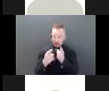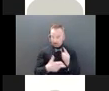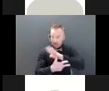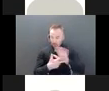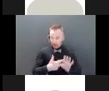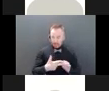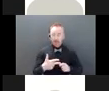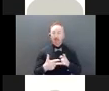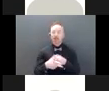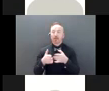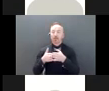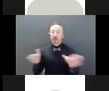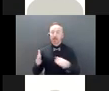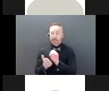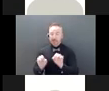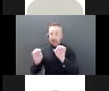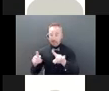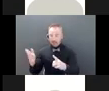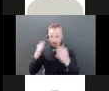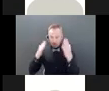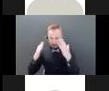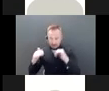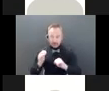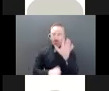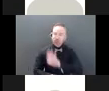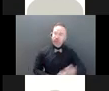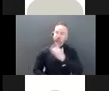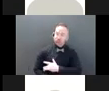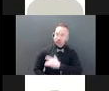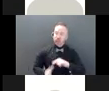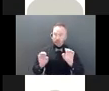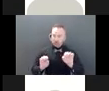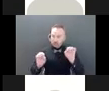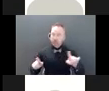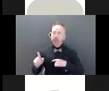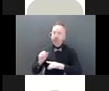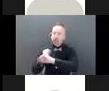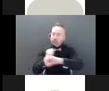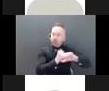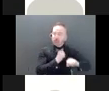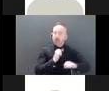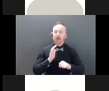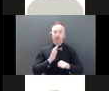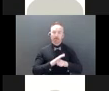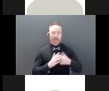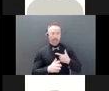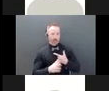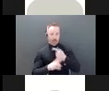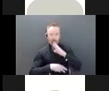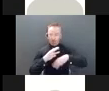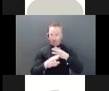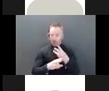education and awareness. So we do a lot of province-wide public education campaigns, including World LDB's Awareness Day.